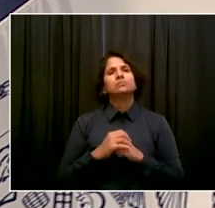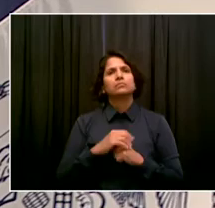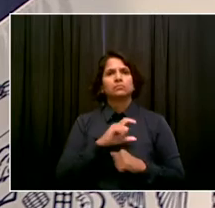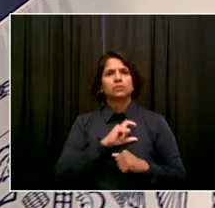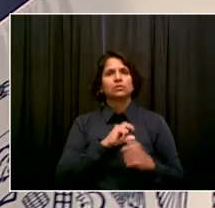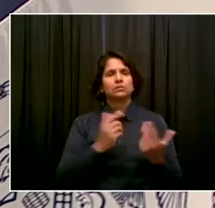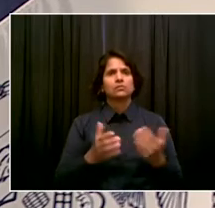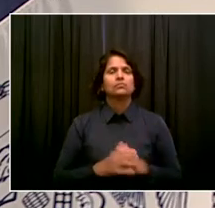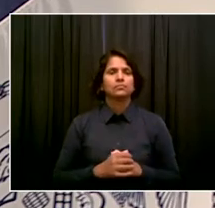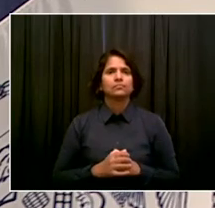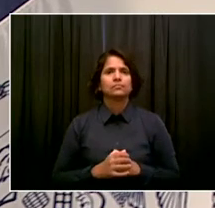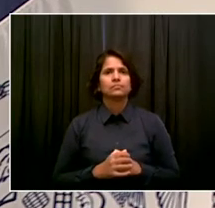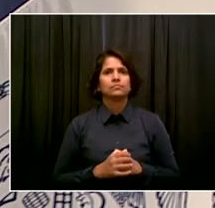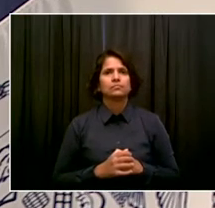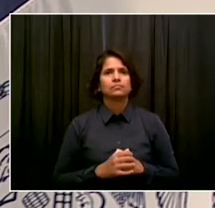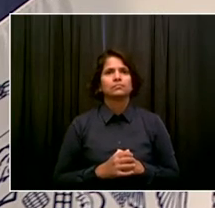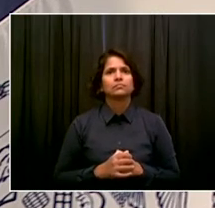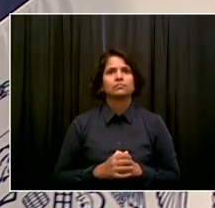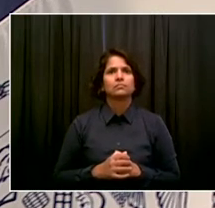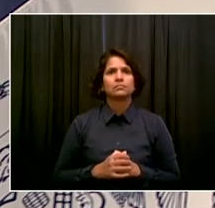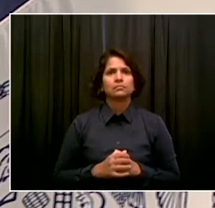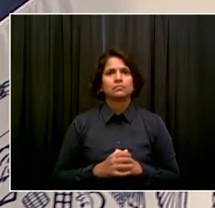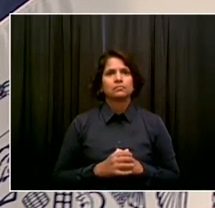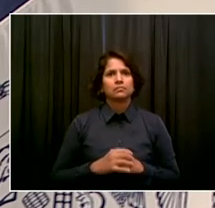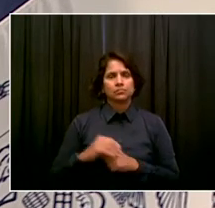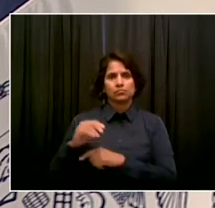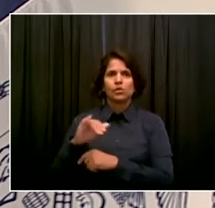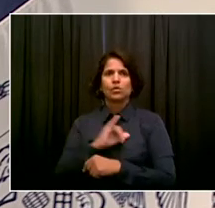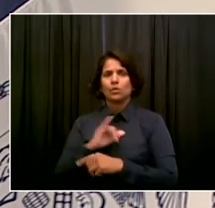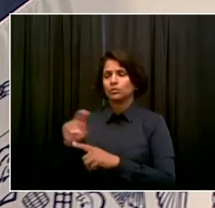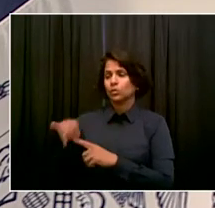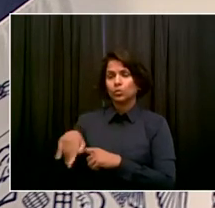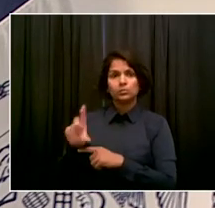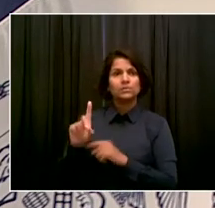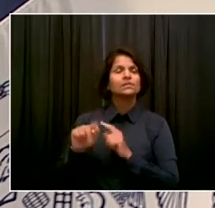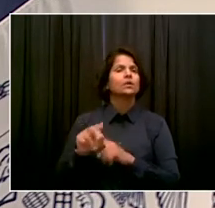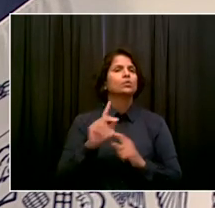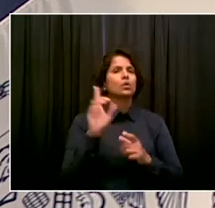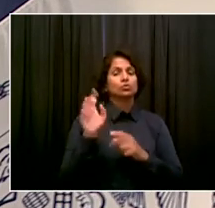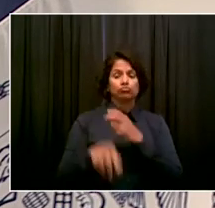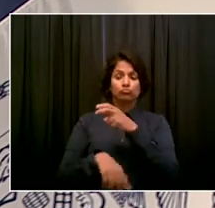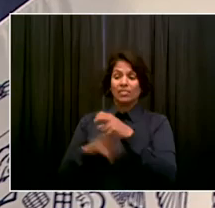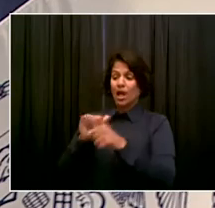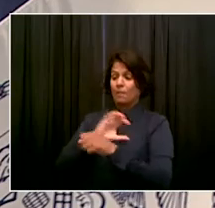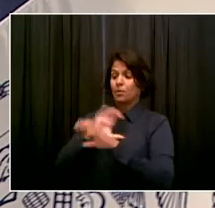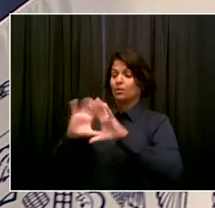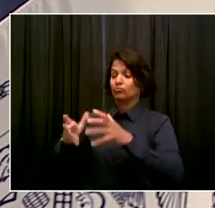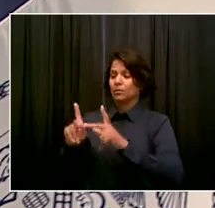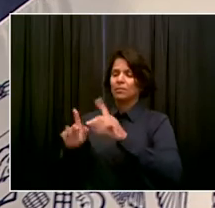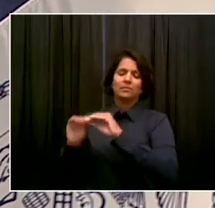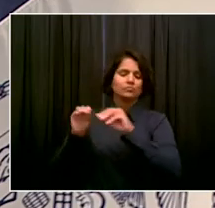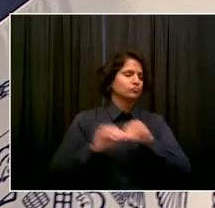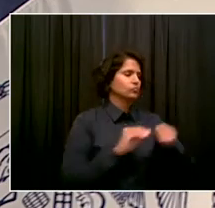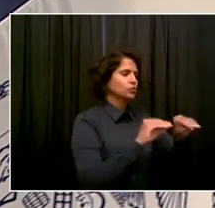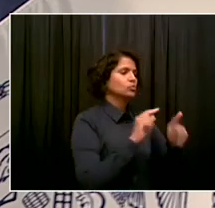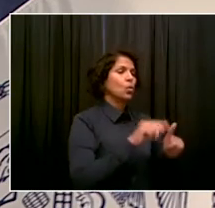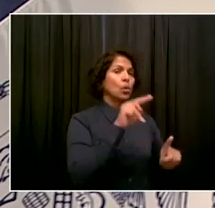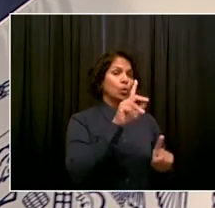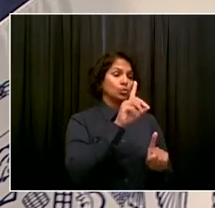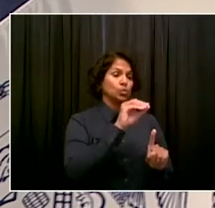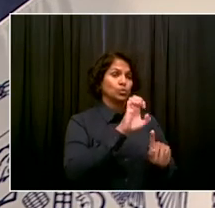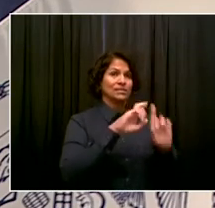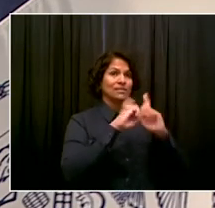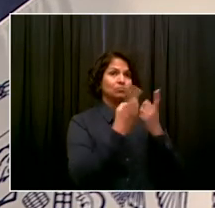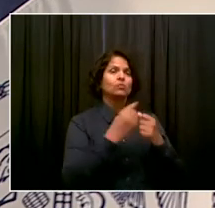Department of Ed will ultimately be running that work, but the same quality, the same focus on